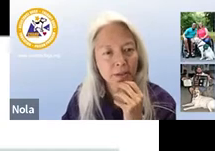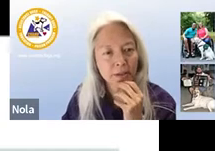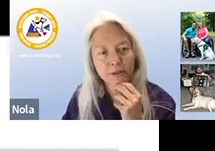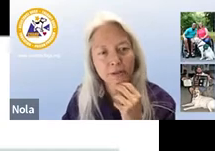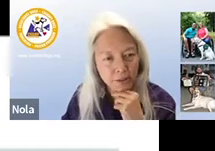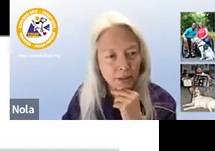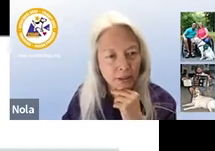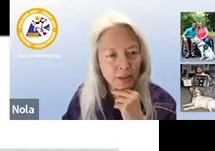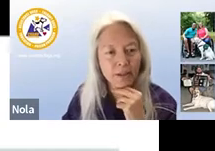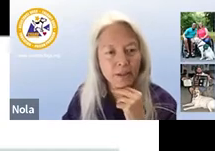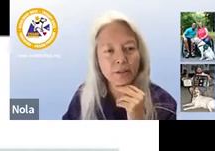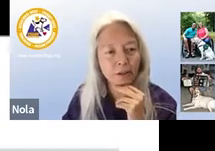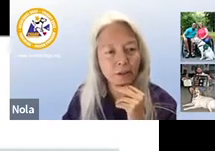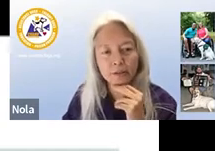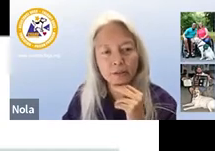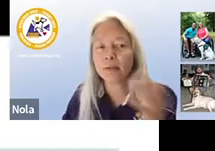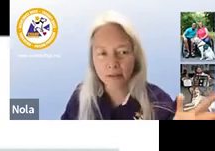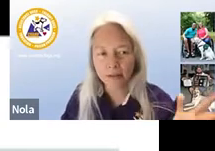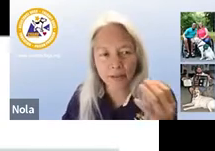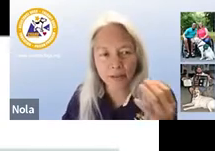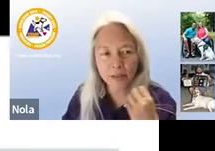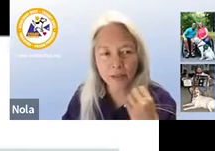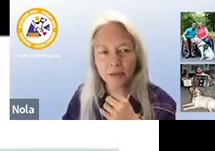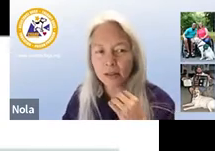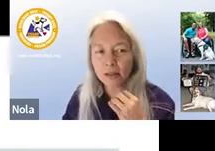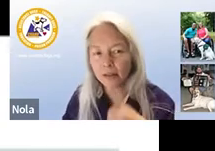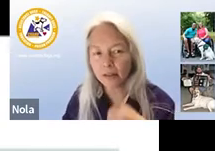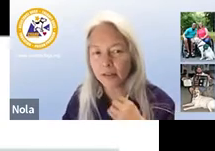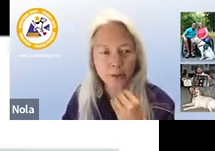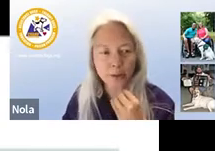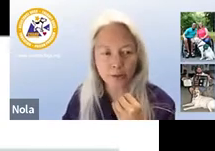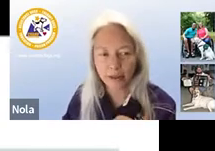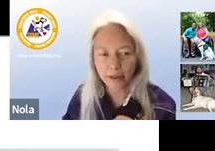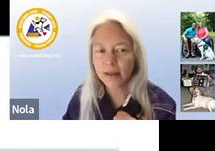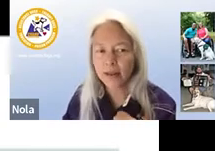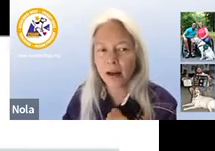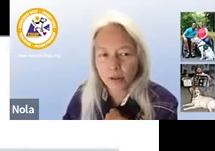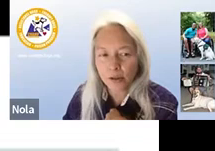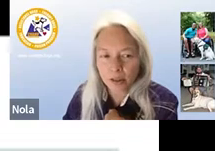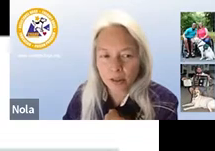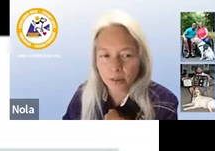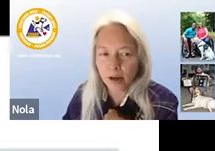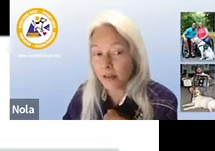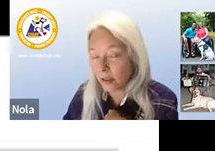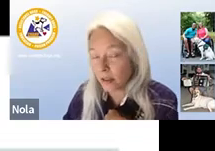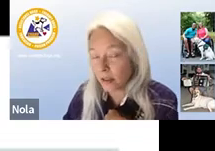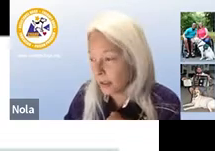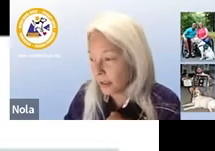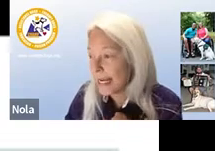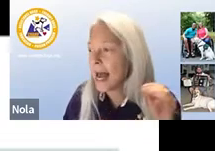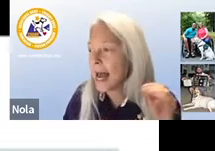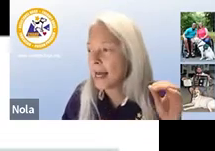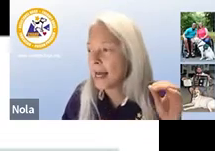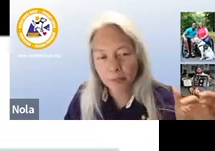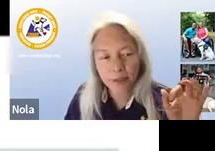assistance dogs and service dogs these are dogs that are as it says specially selected individually trained uh to assist a partner who a disability